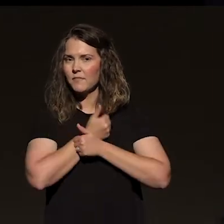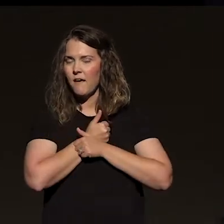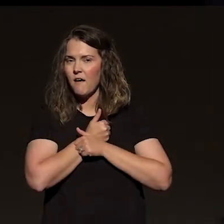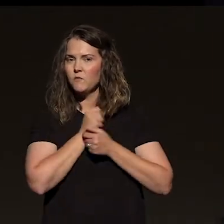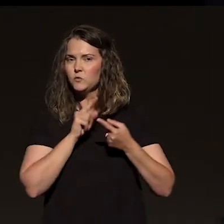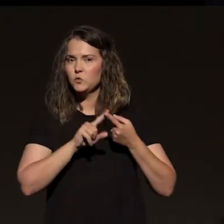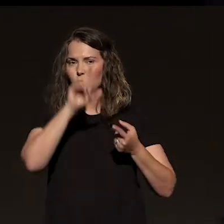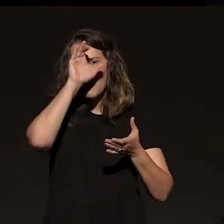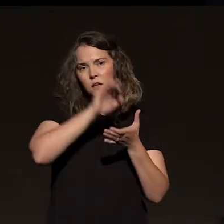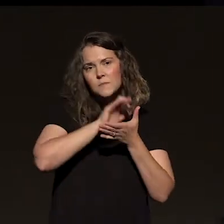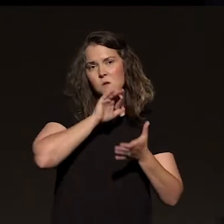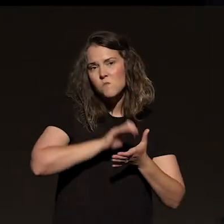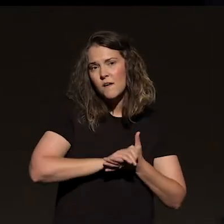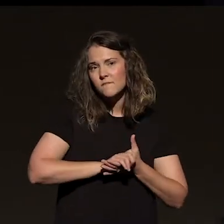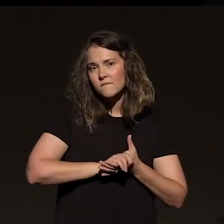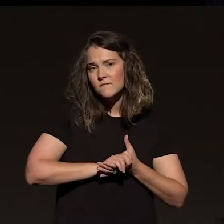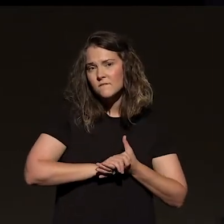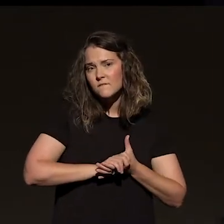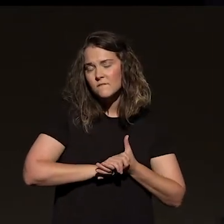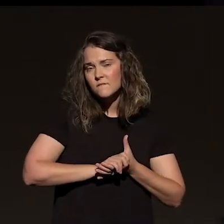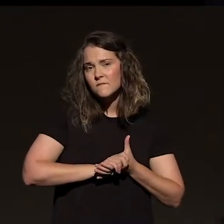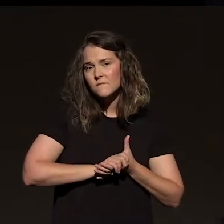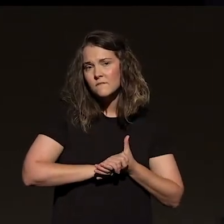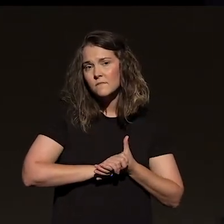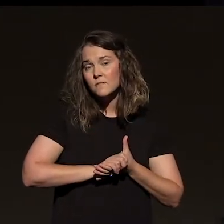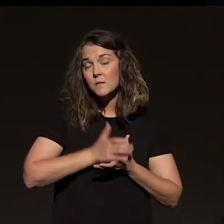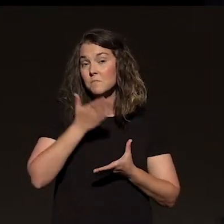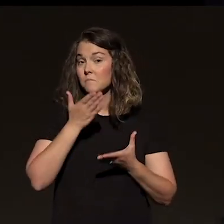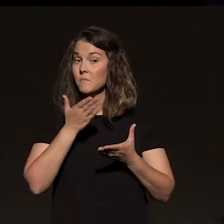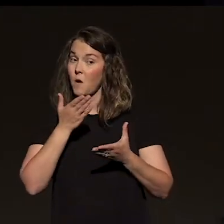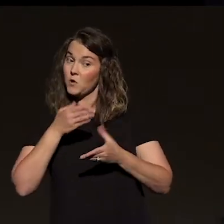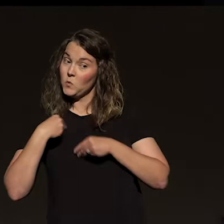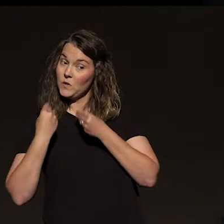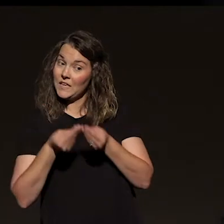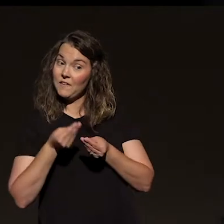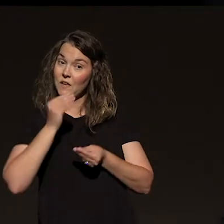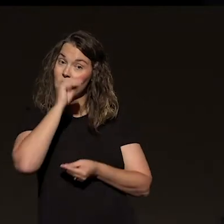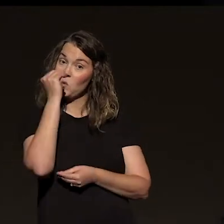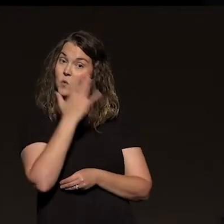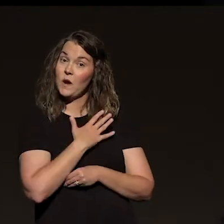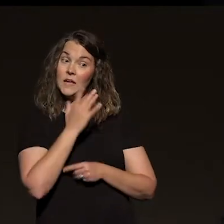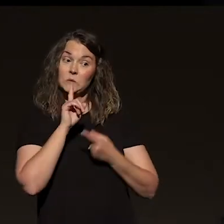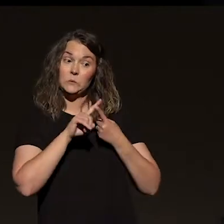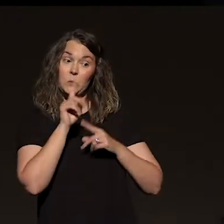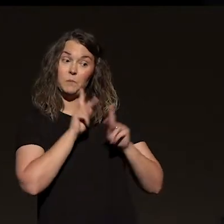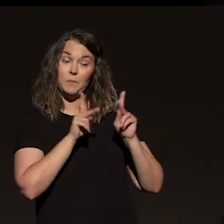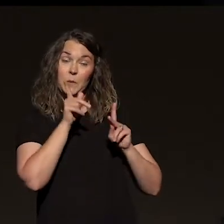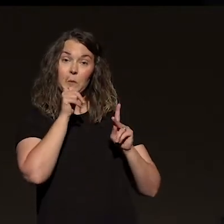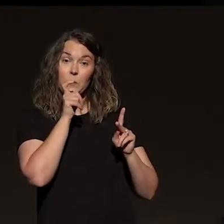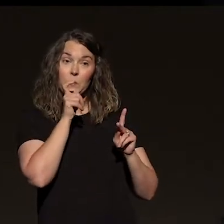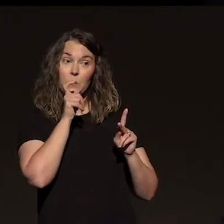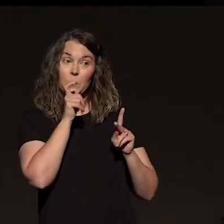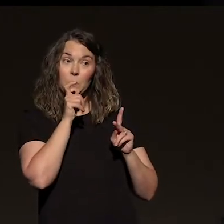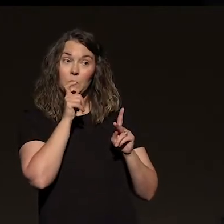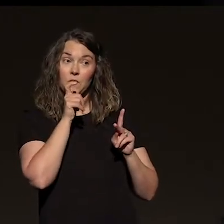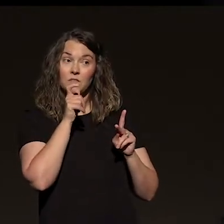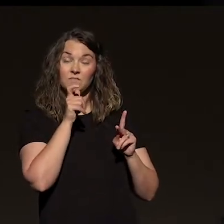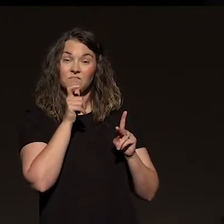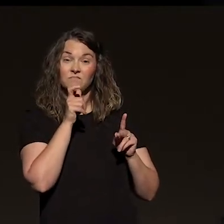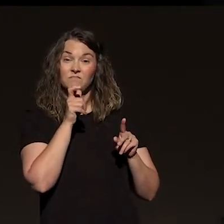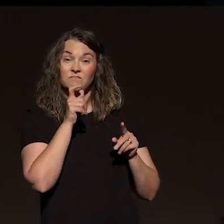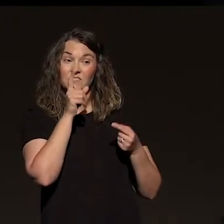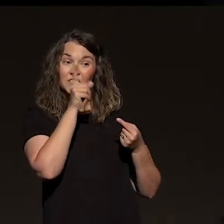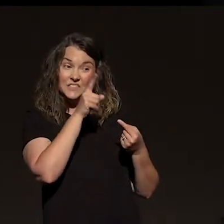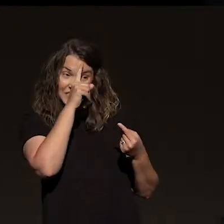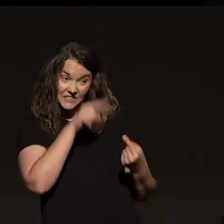on your last nerve because y'all been cooped up so long? Are you giving grace to people in this world who don't tweet what you like or